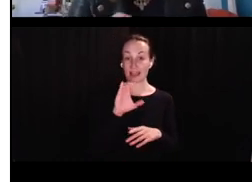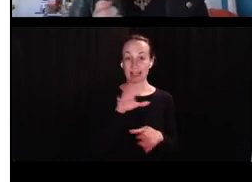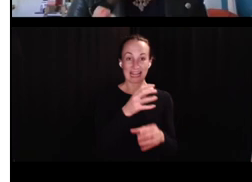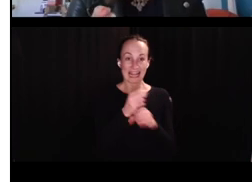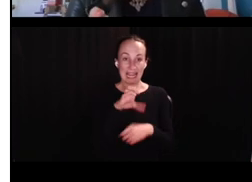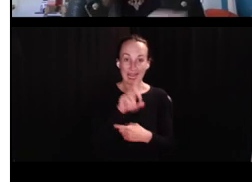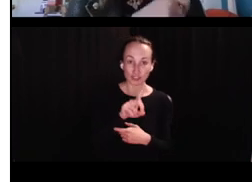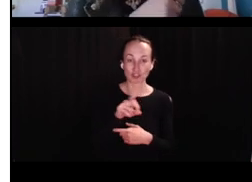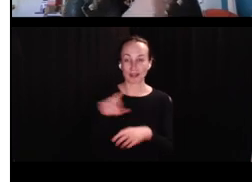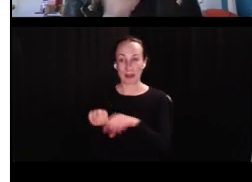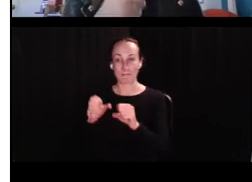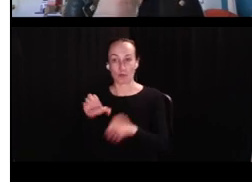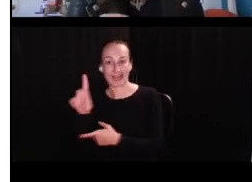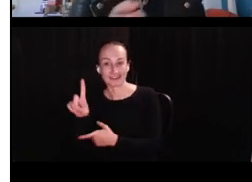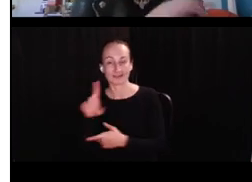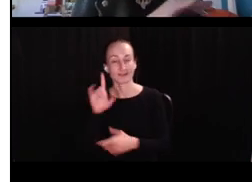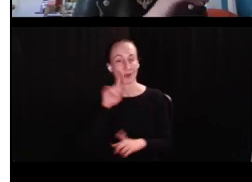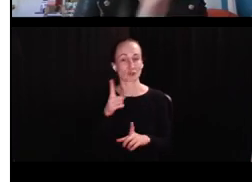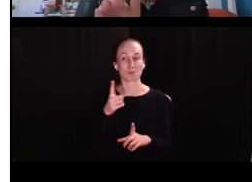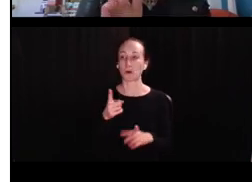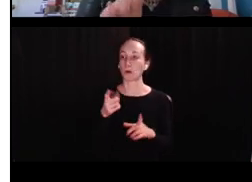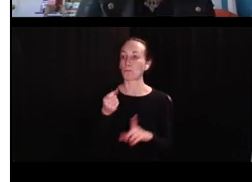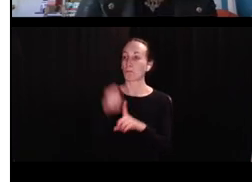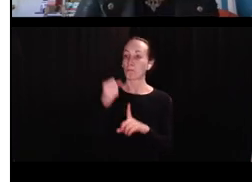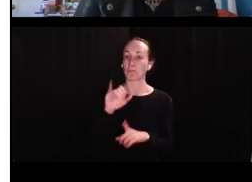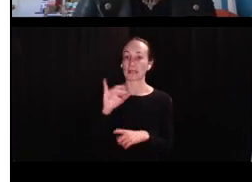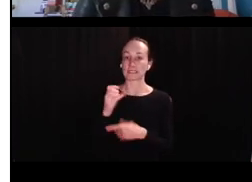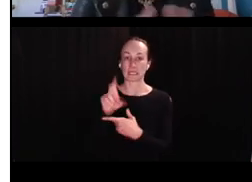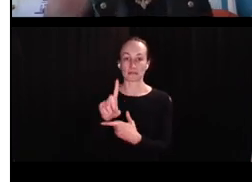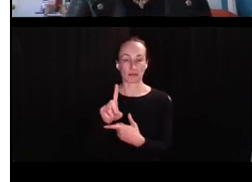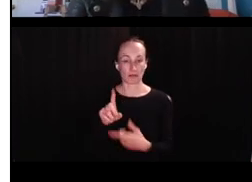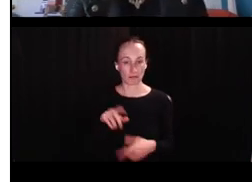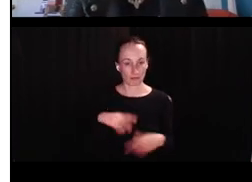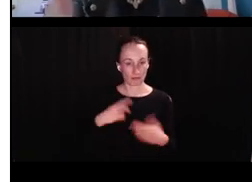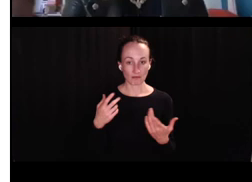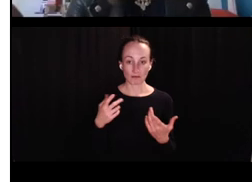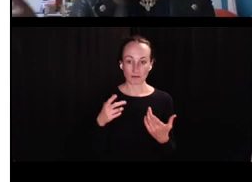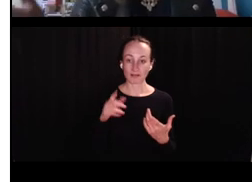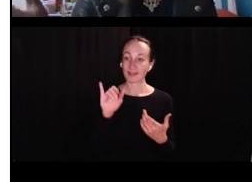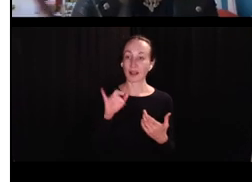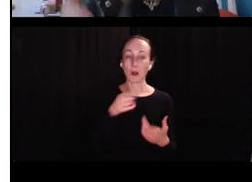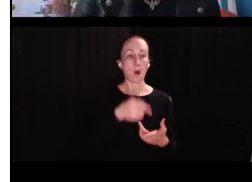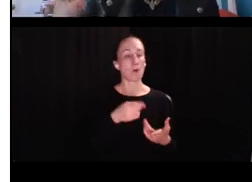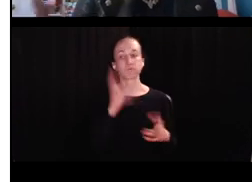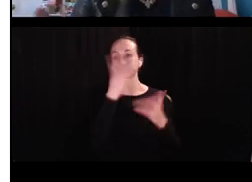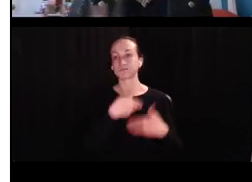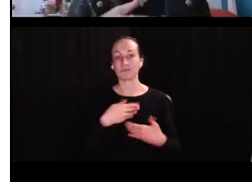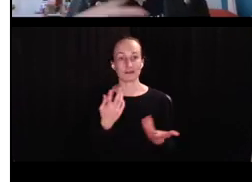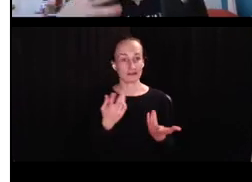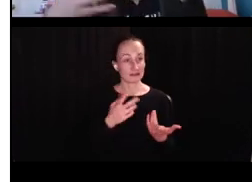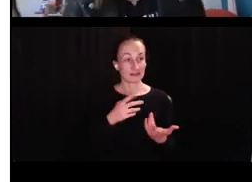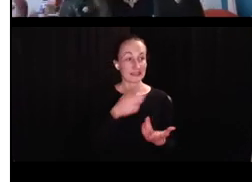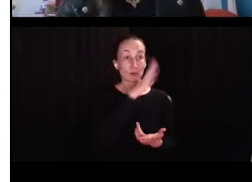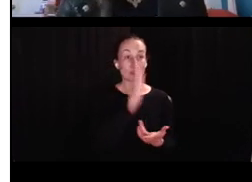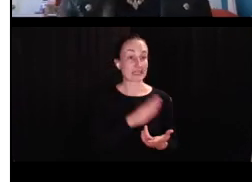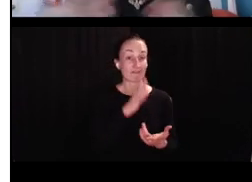in their input of forms like catch and break as accidental. Um, so they treat it like dance when we saw on the atoms corpus that it